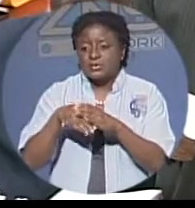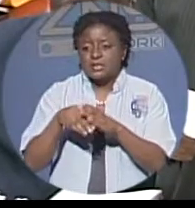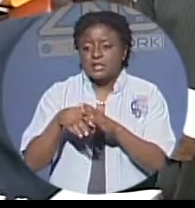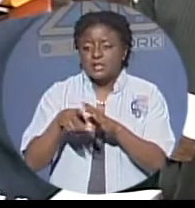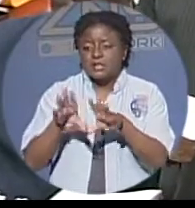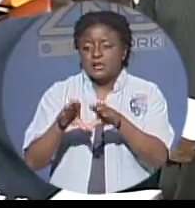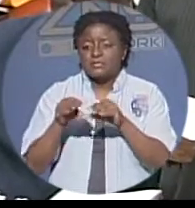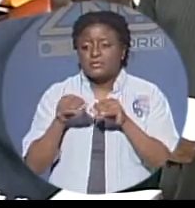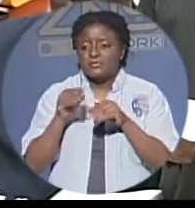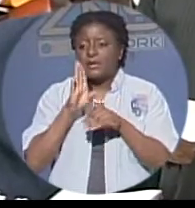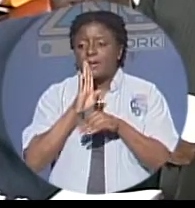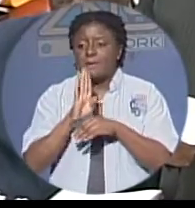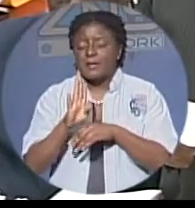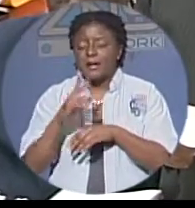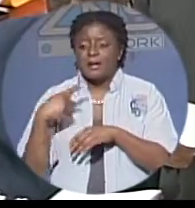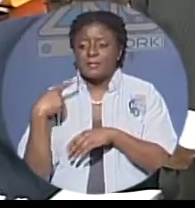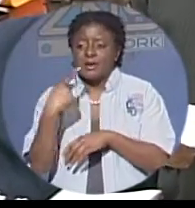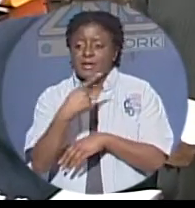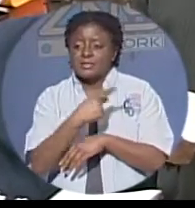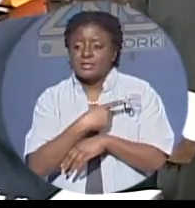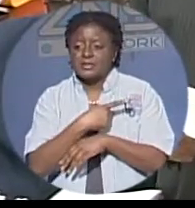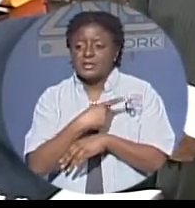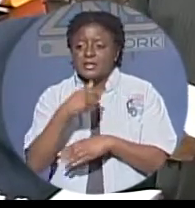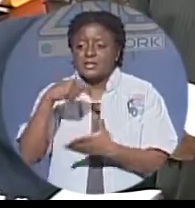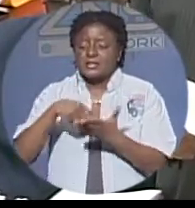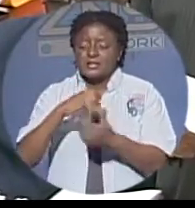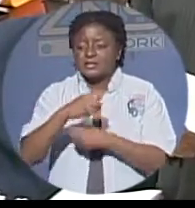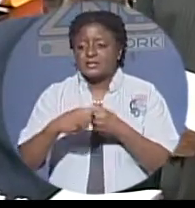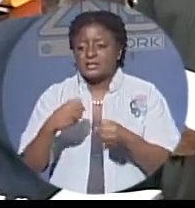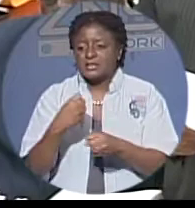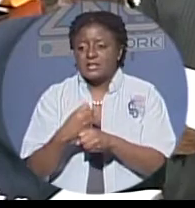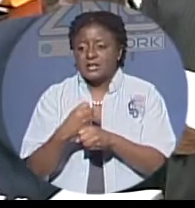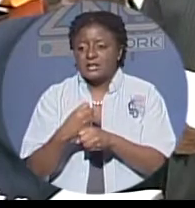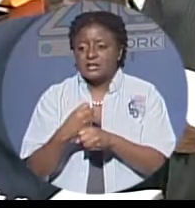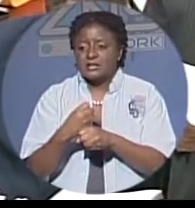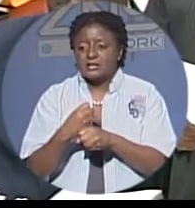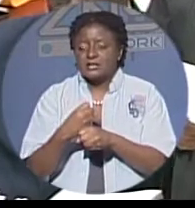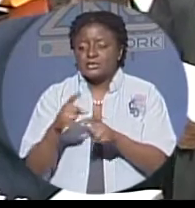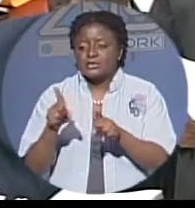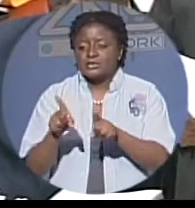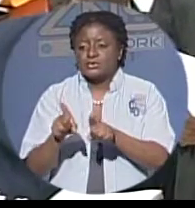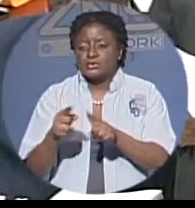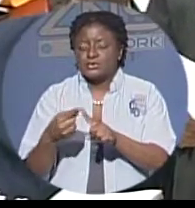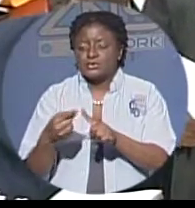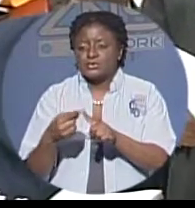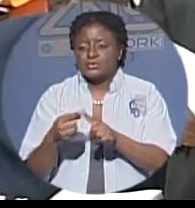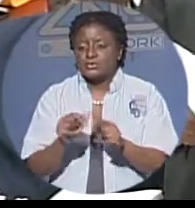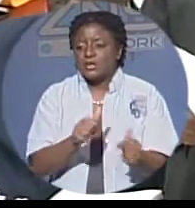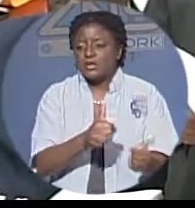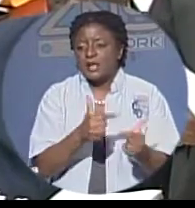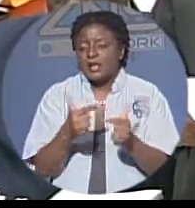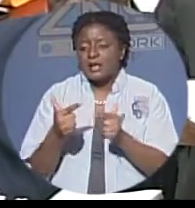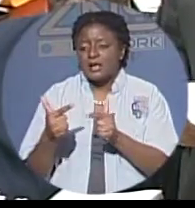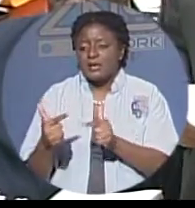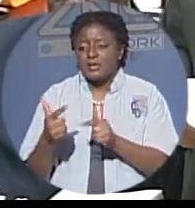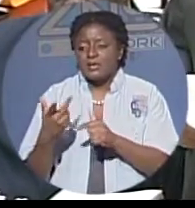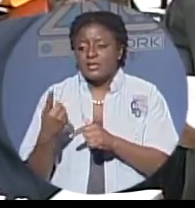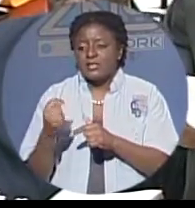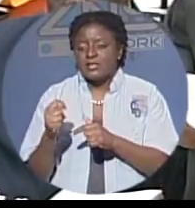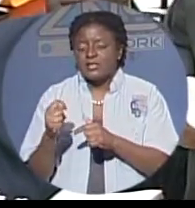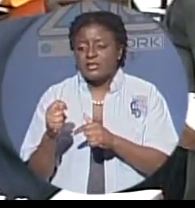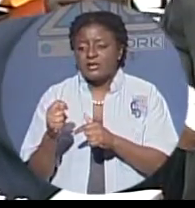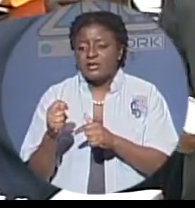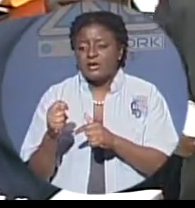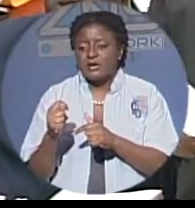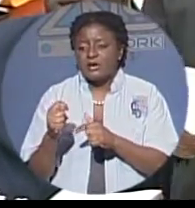this year 2011 so as to permit the parliamentary commissioner's office to begin the distribution of voters